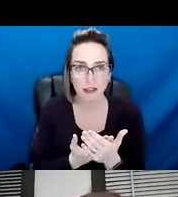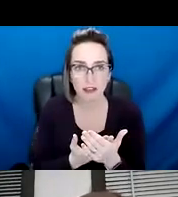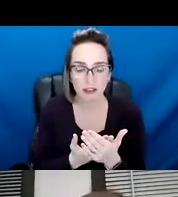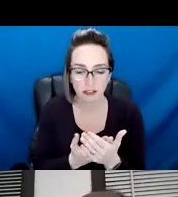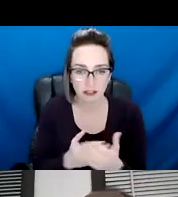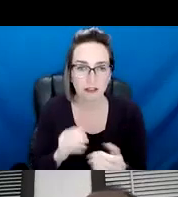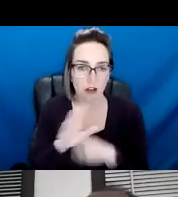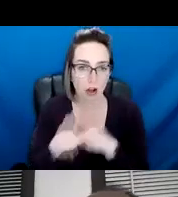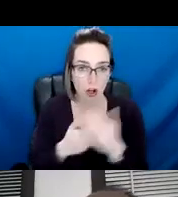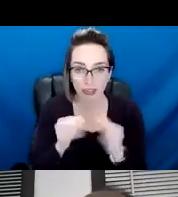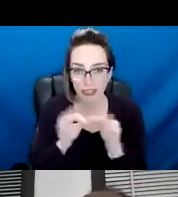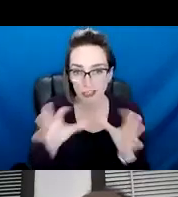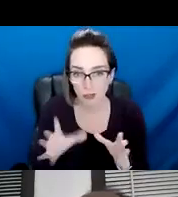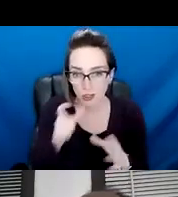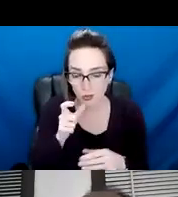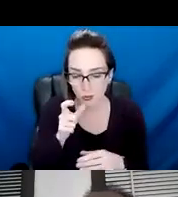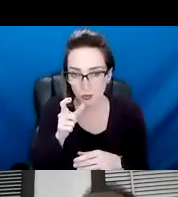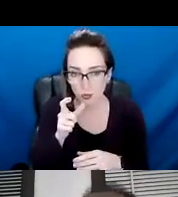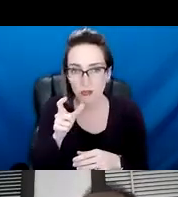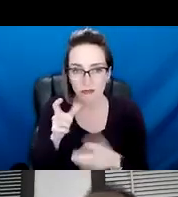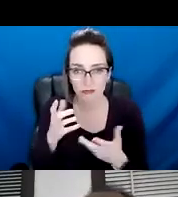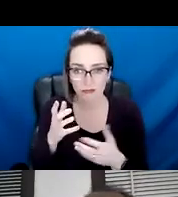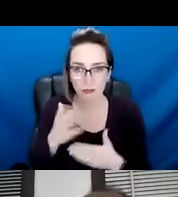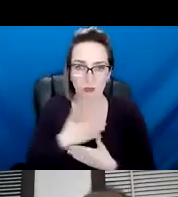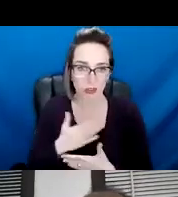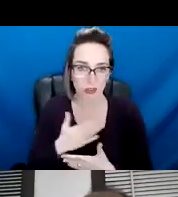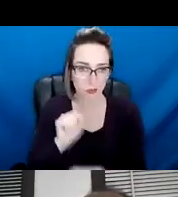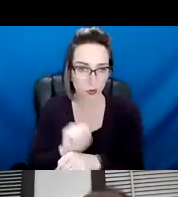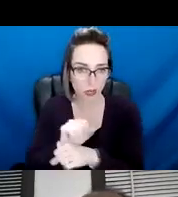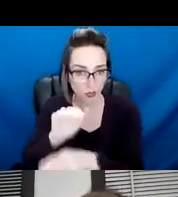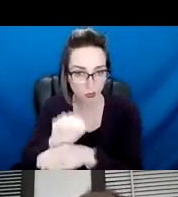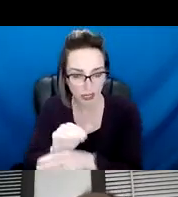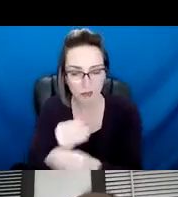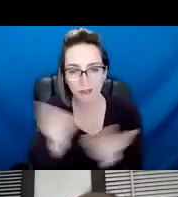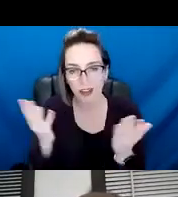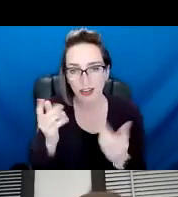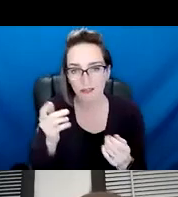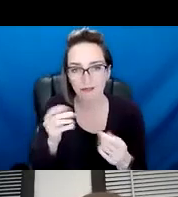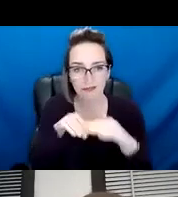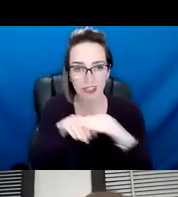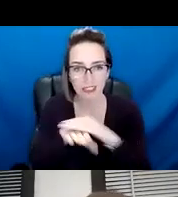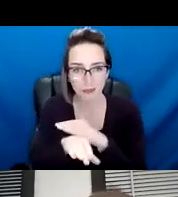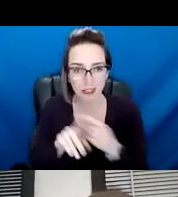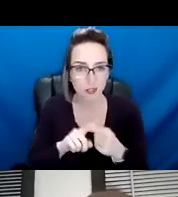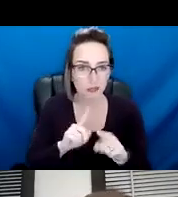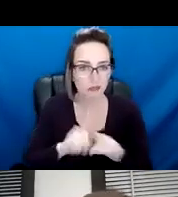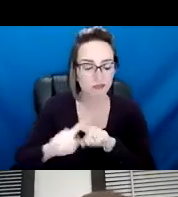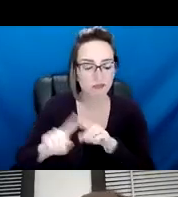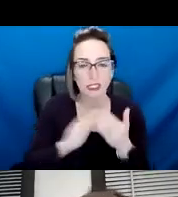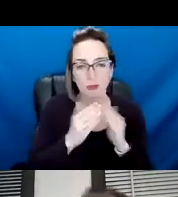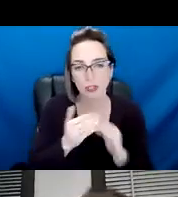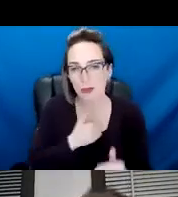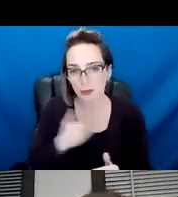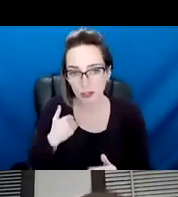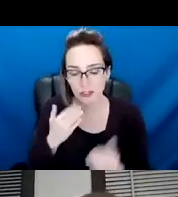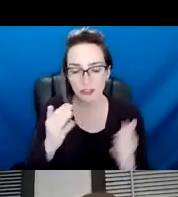translators, um, who have spent their evening with us, providing accessibility to community members. I